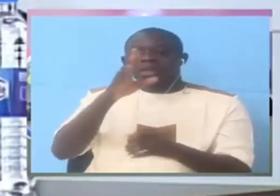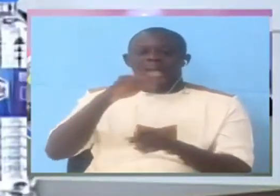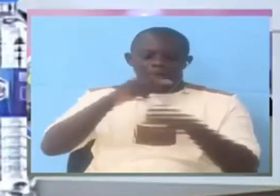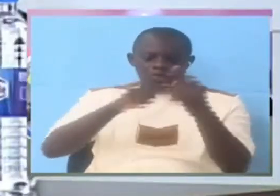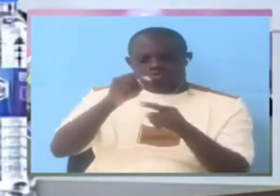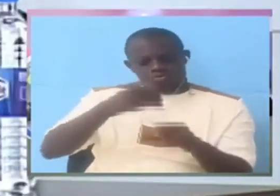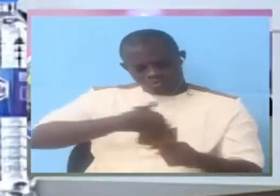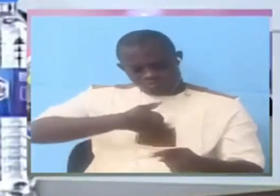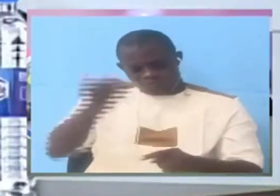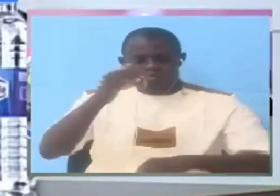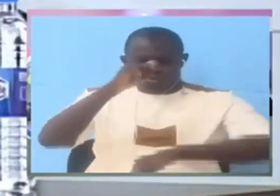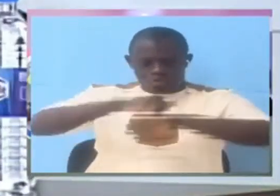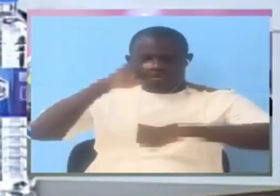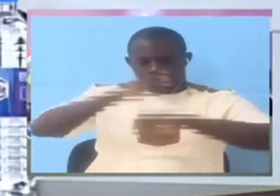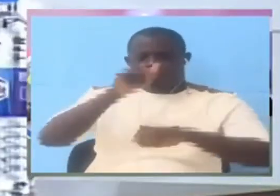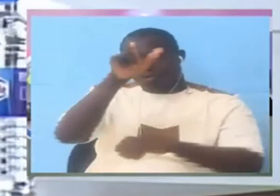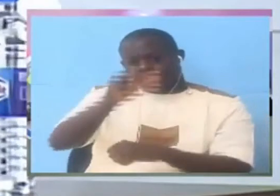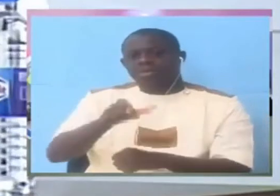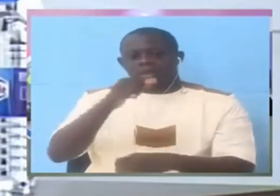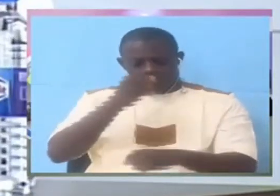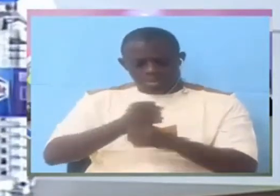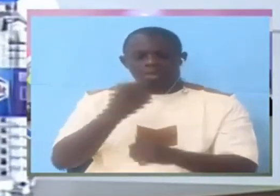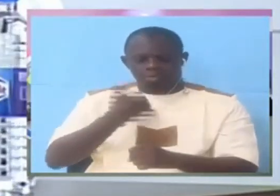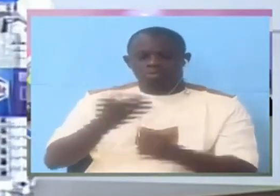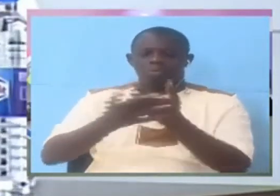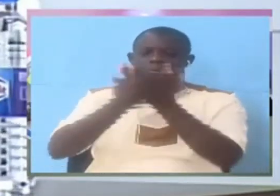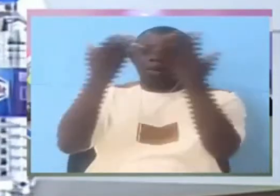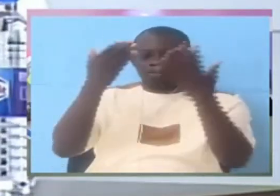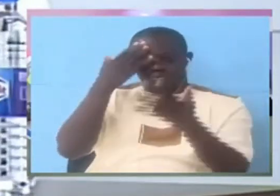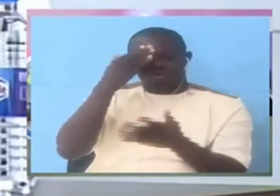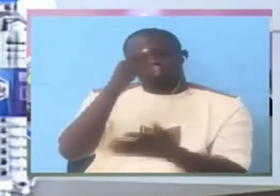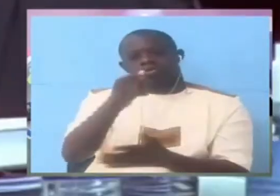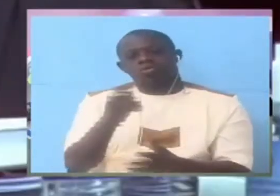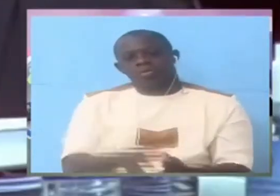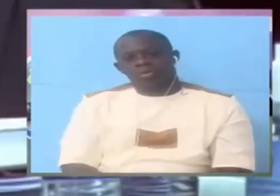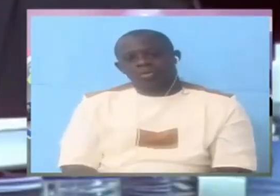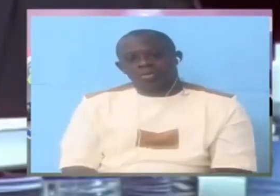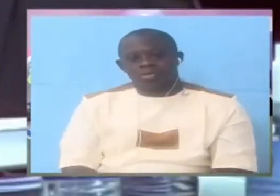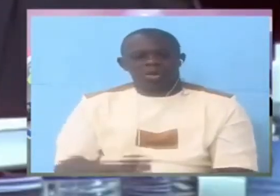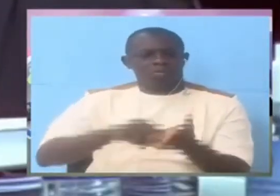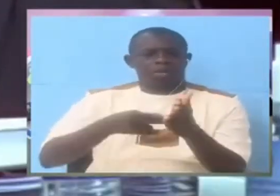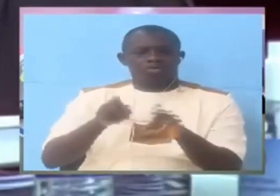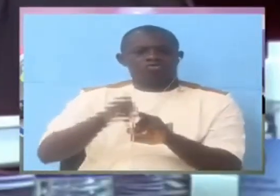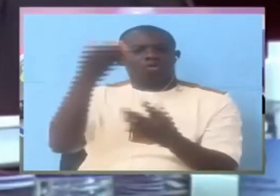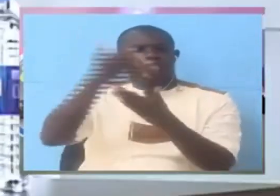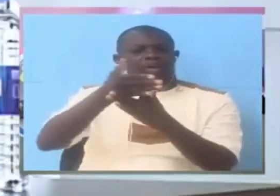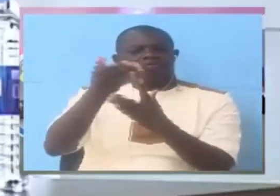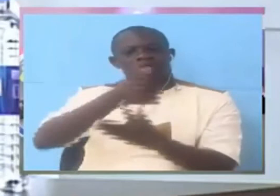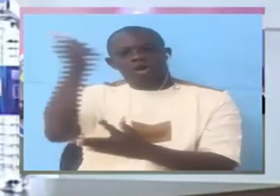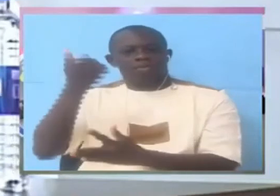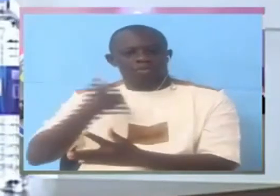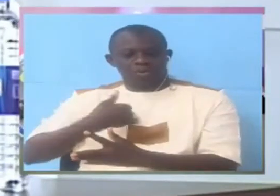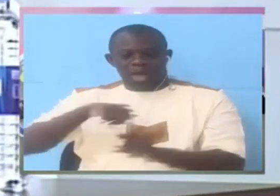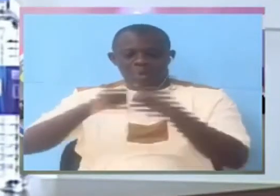Kiamam, I believe in what they told you than what I am telling you. Well, Mr.